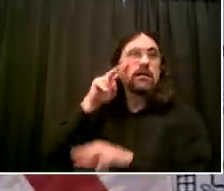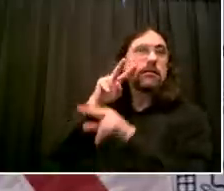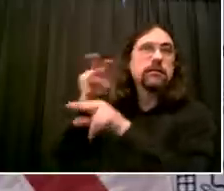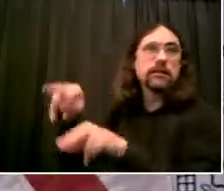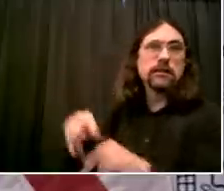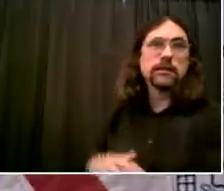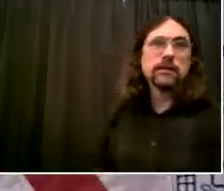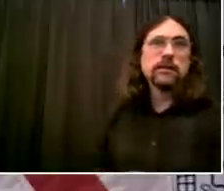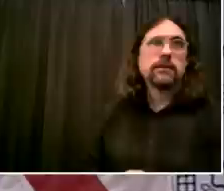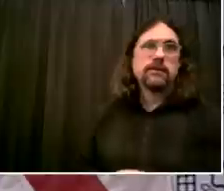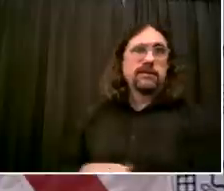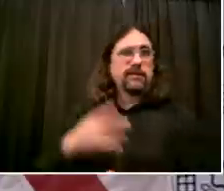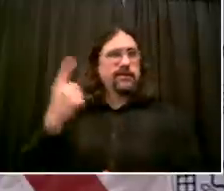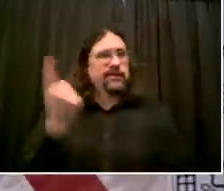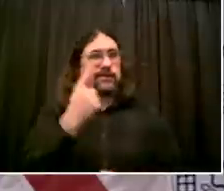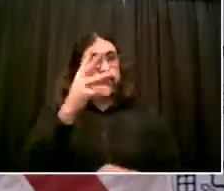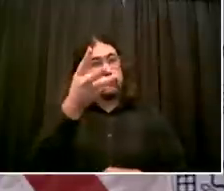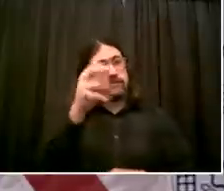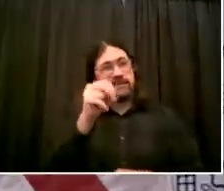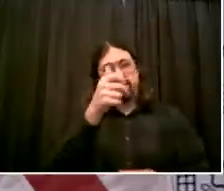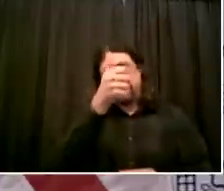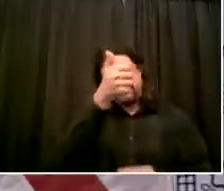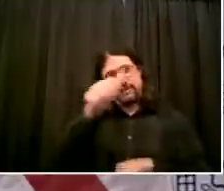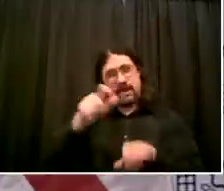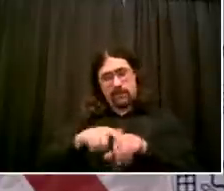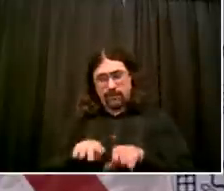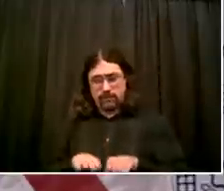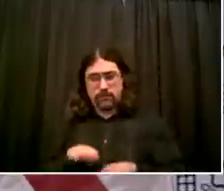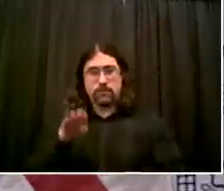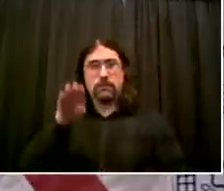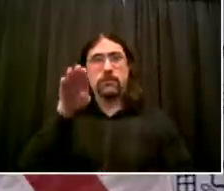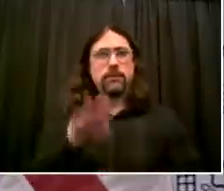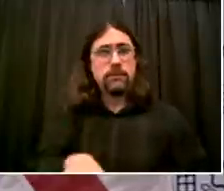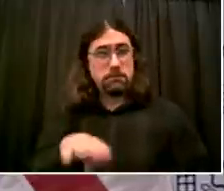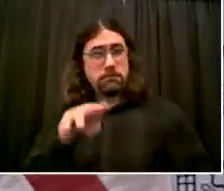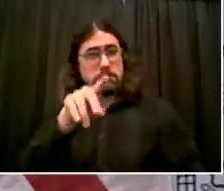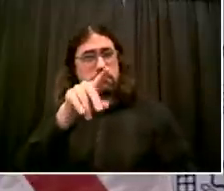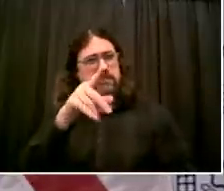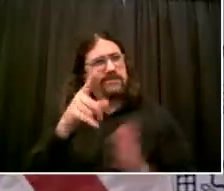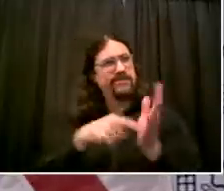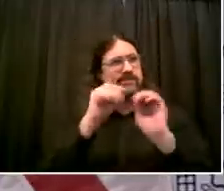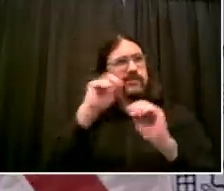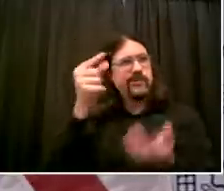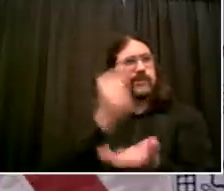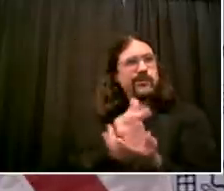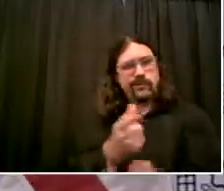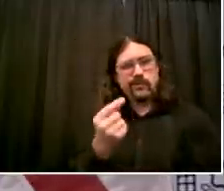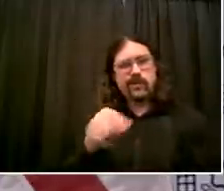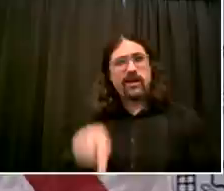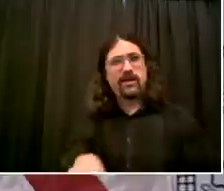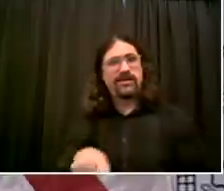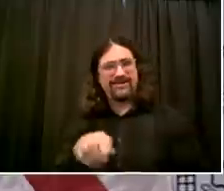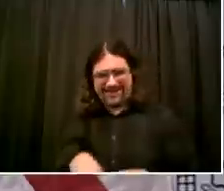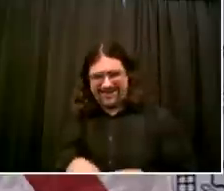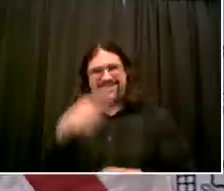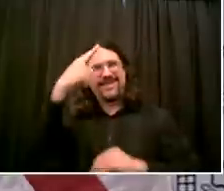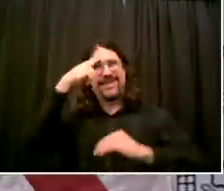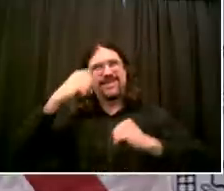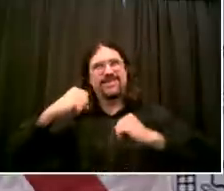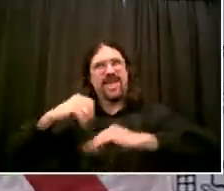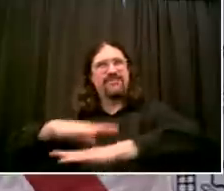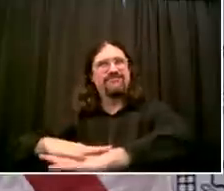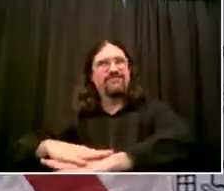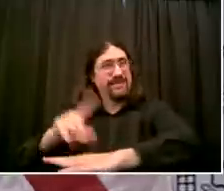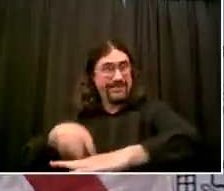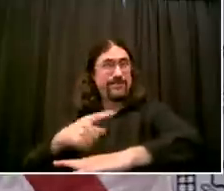That's what we're watching for all the time. But I think it is, the indicators really speak volumes. I think that's the way to think